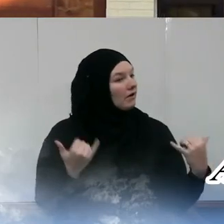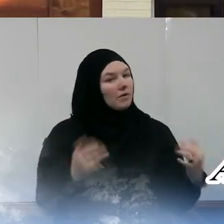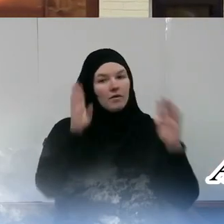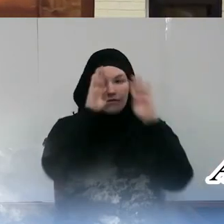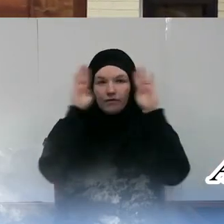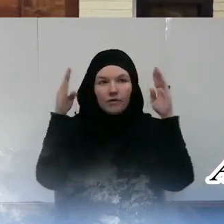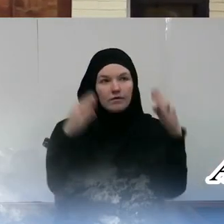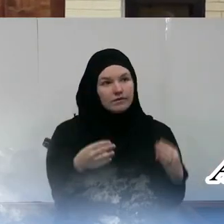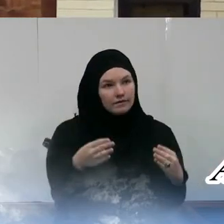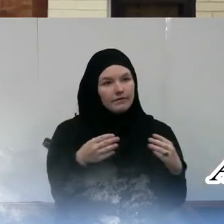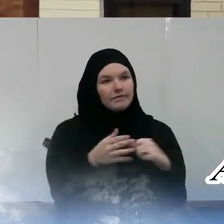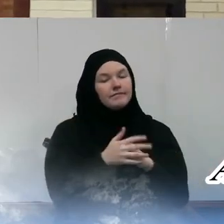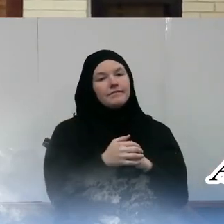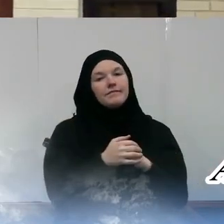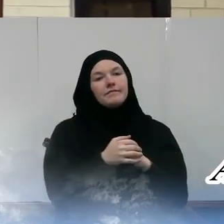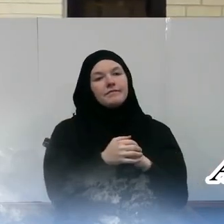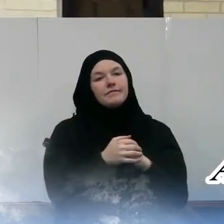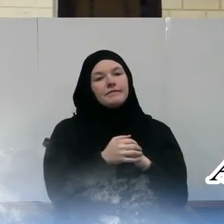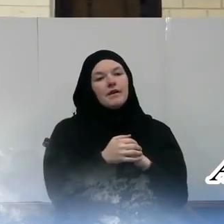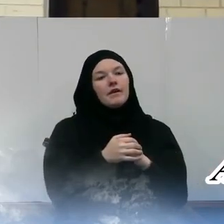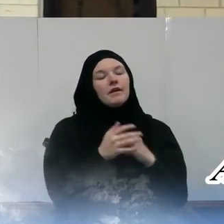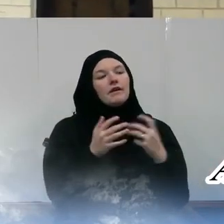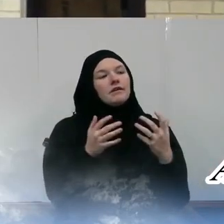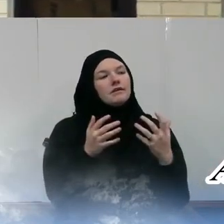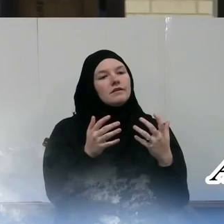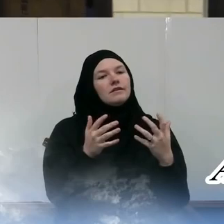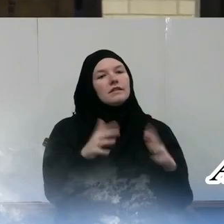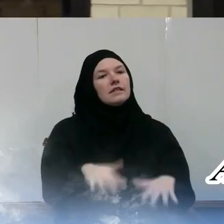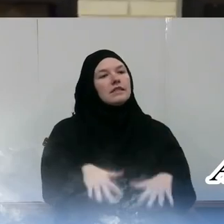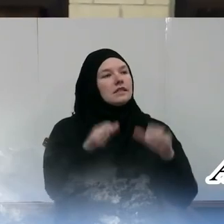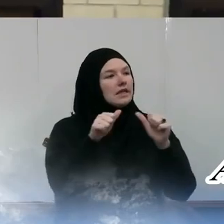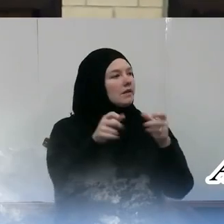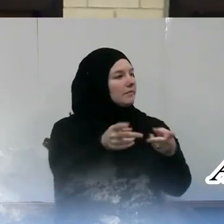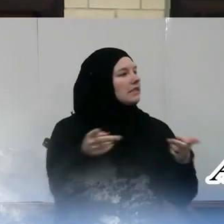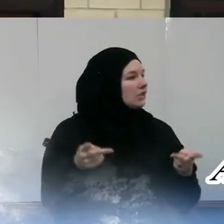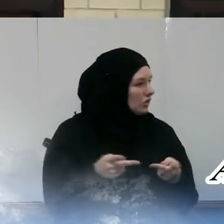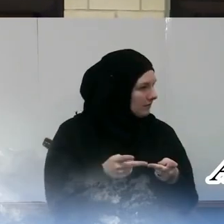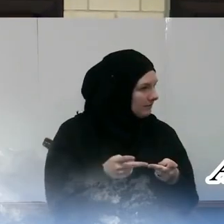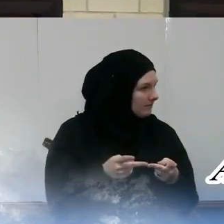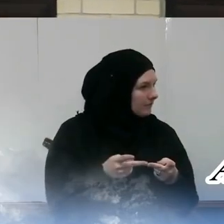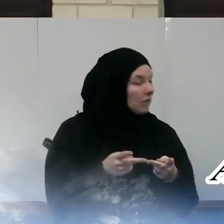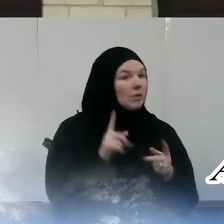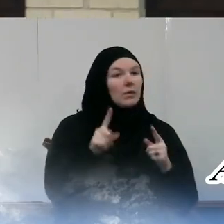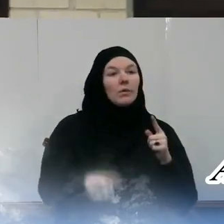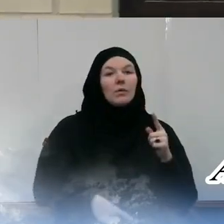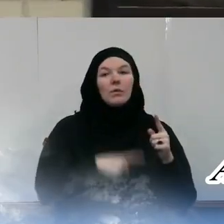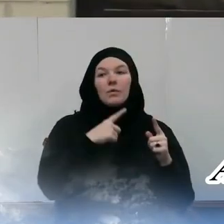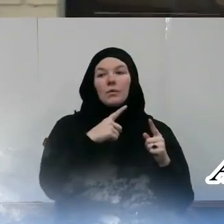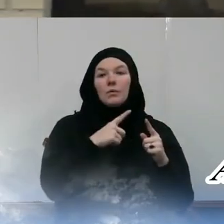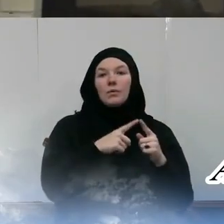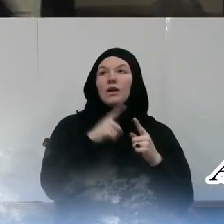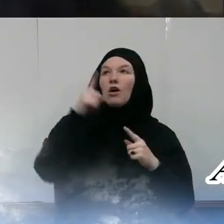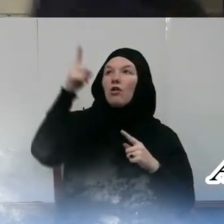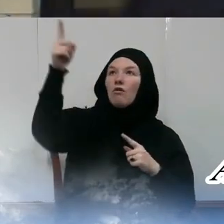focus on taking positions. When Allah takes a position and we decide to take a